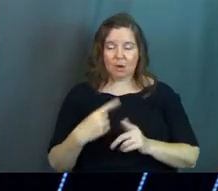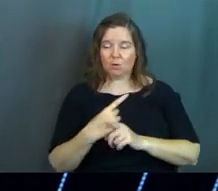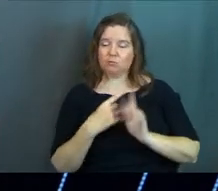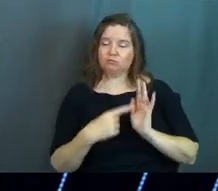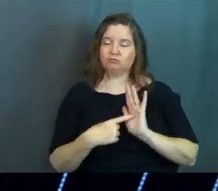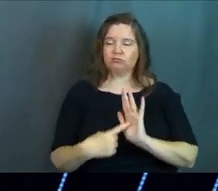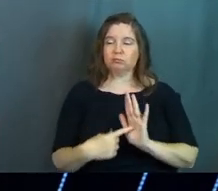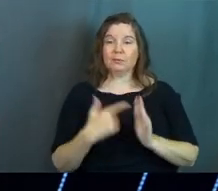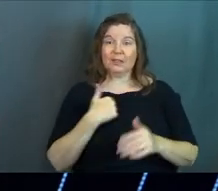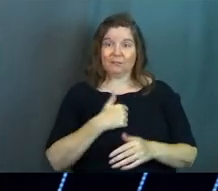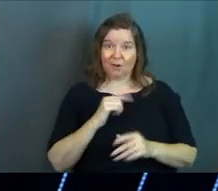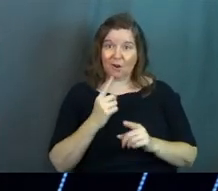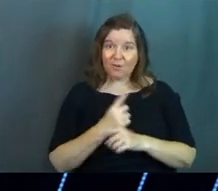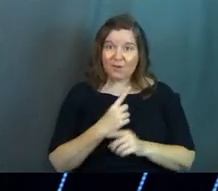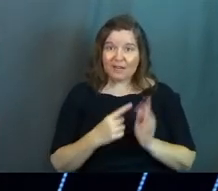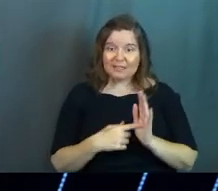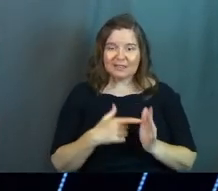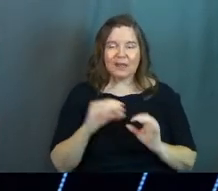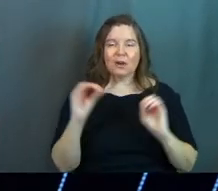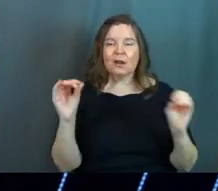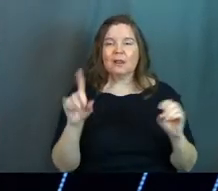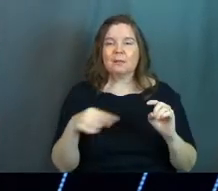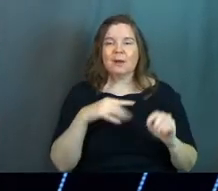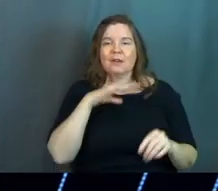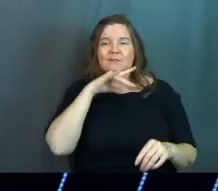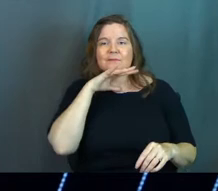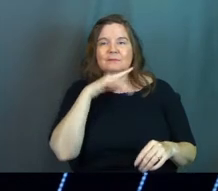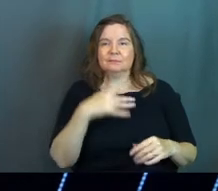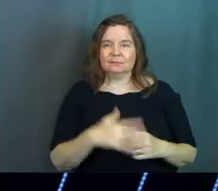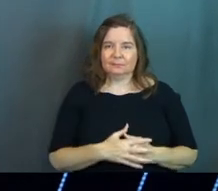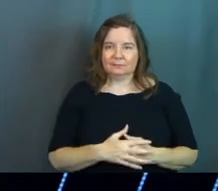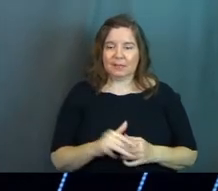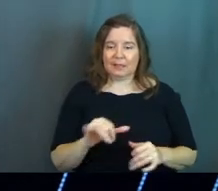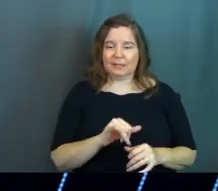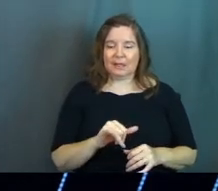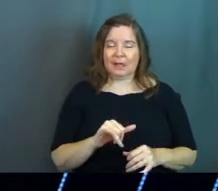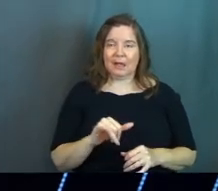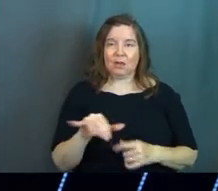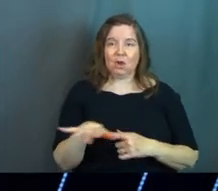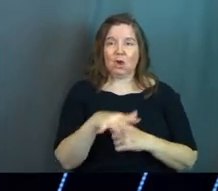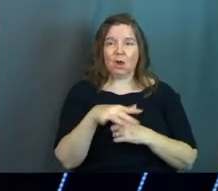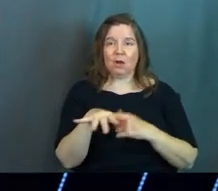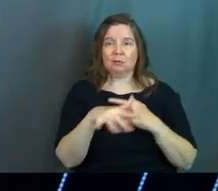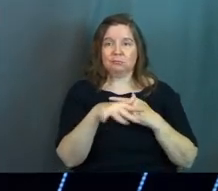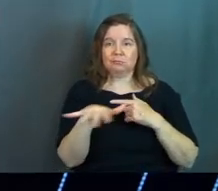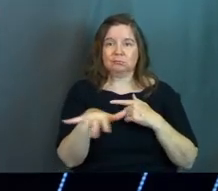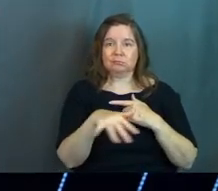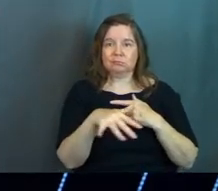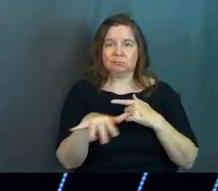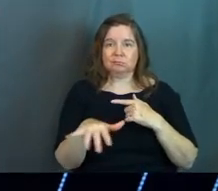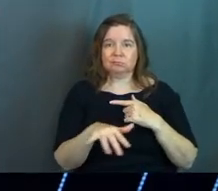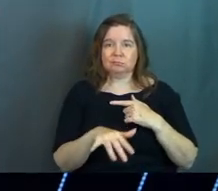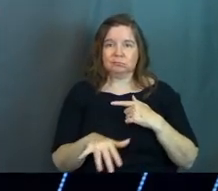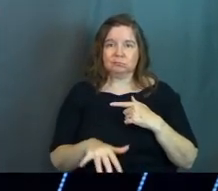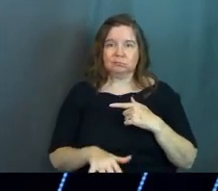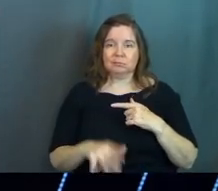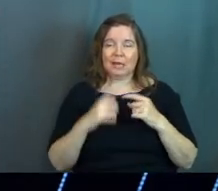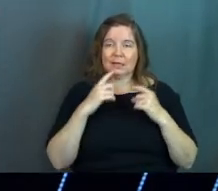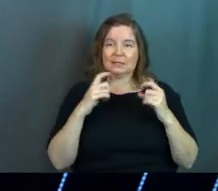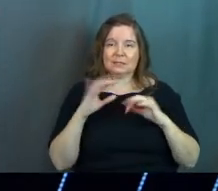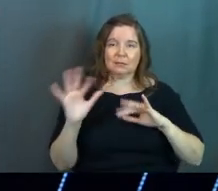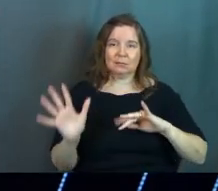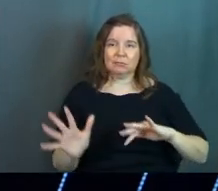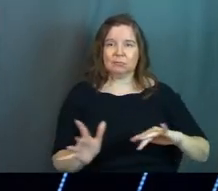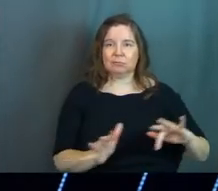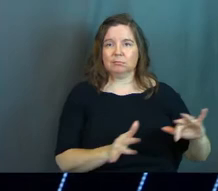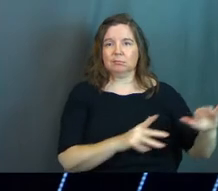righteous deeds, even our righteous deeds, they are nothing but filthy rags. Like autumn leaves, we wither and fall and our sins sweep